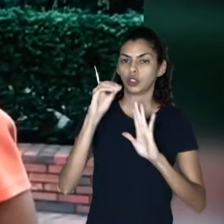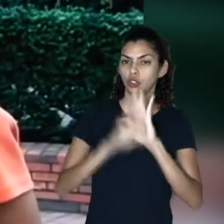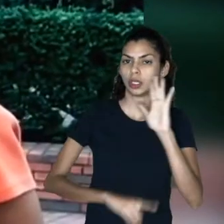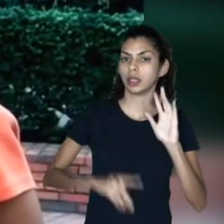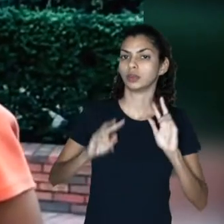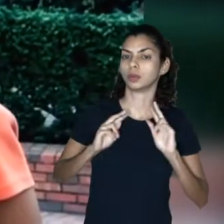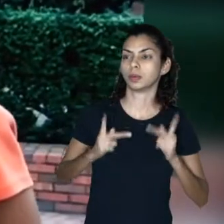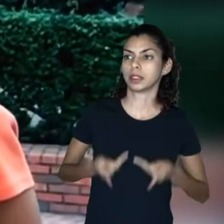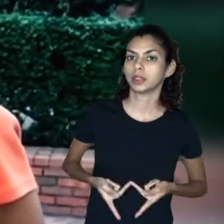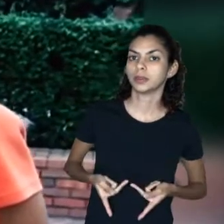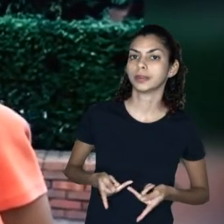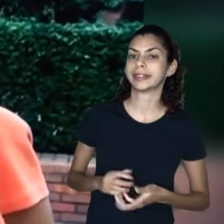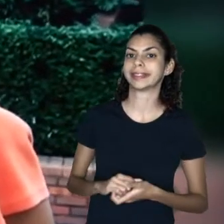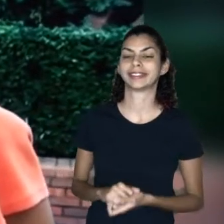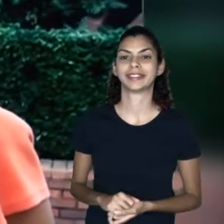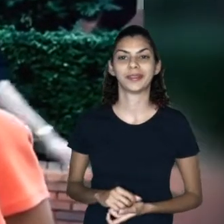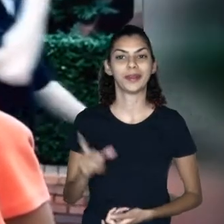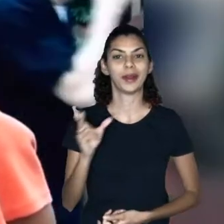Human rights is,